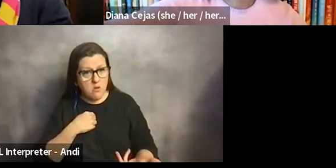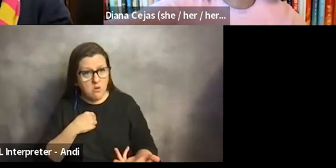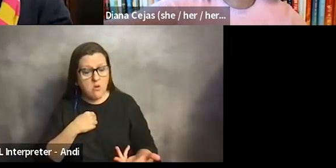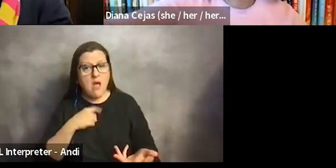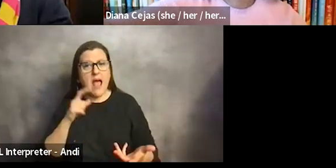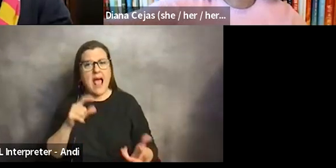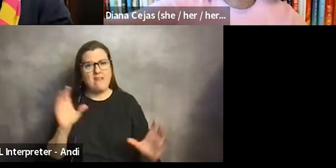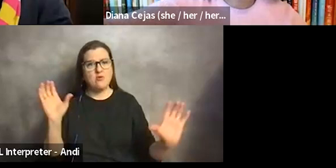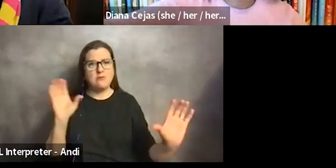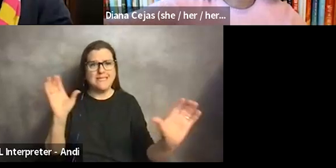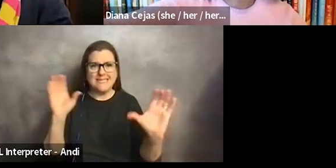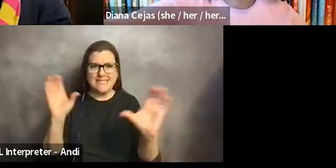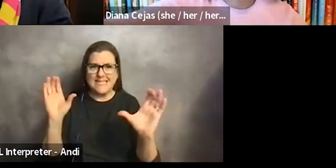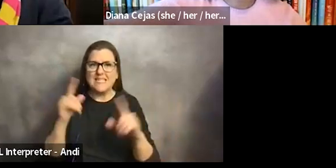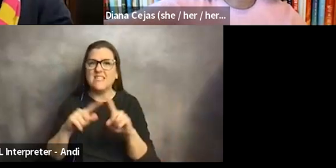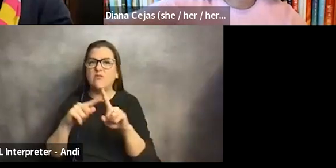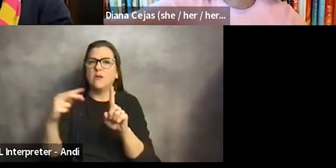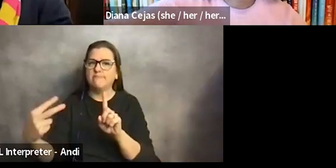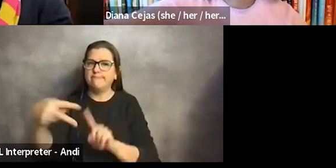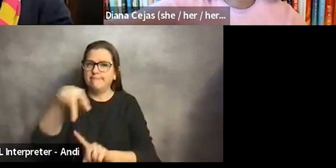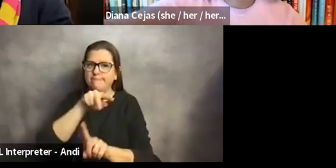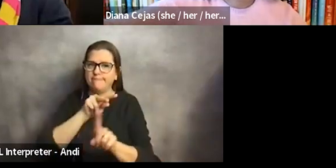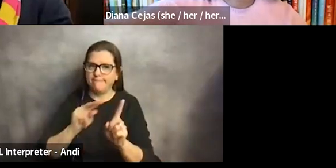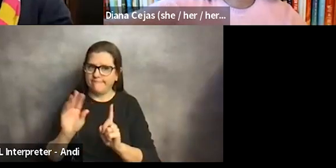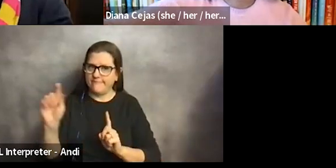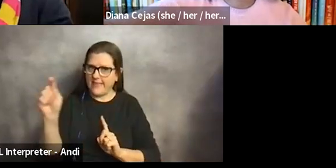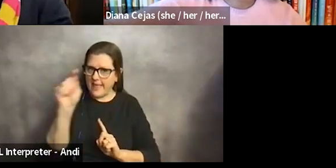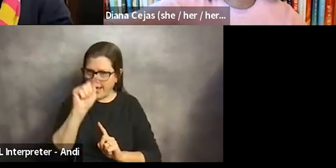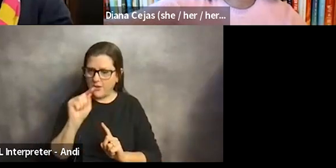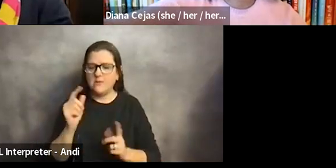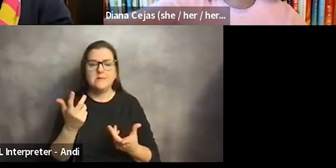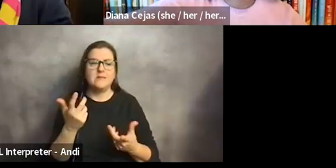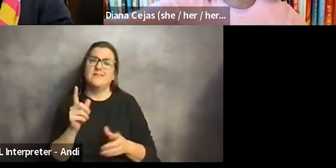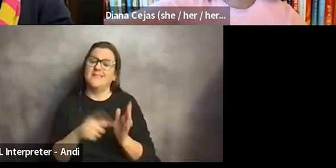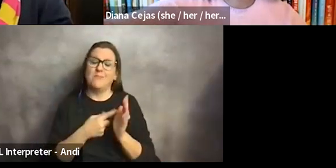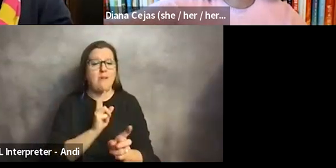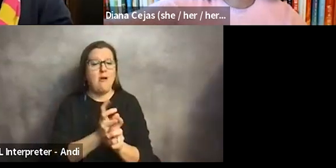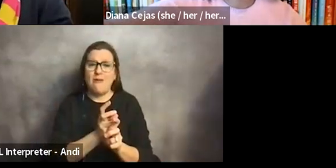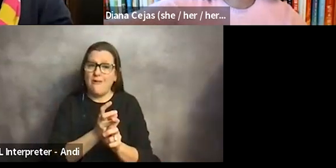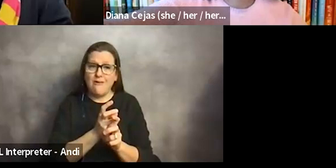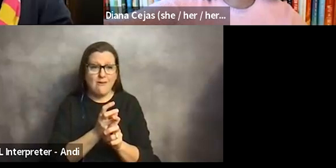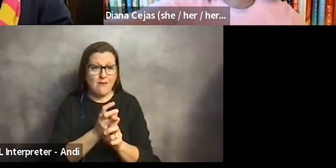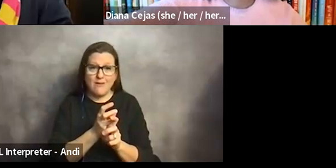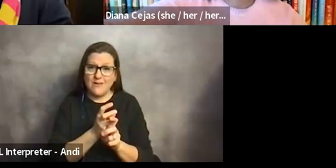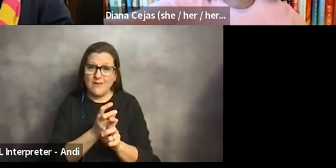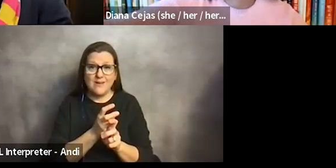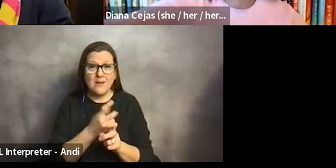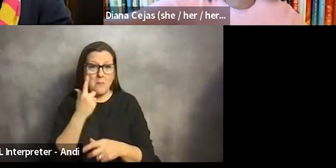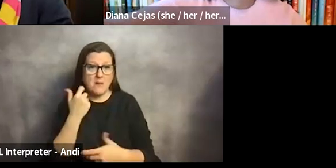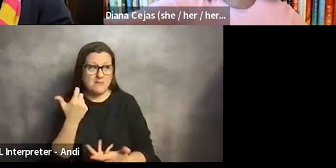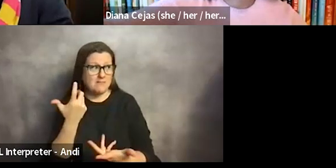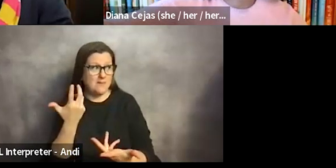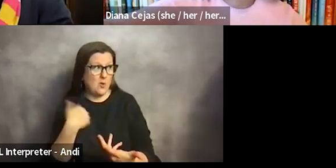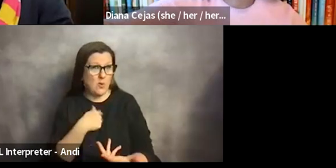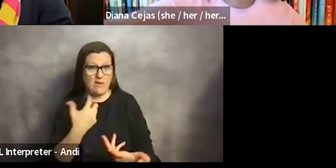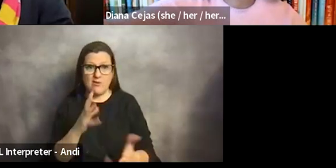seek out multiple perspectives, number one. And I know sometimes that can be difficult because, um, because of things that we talked about here